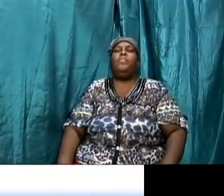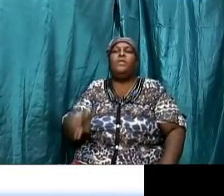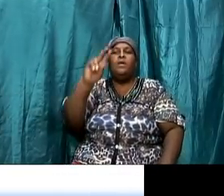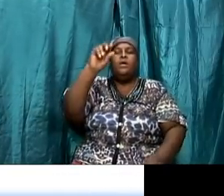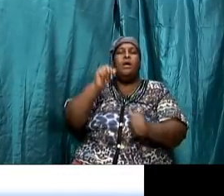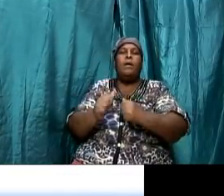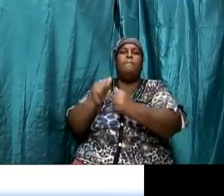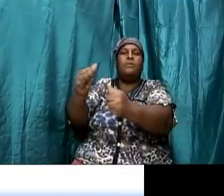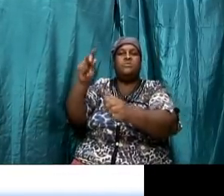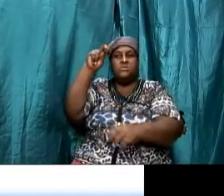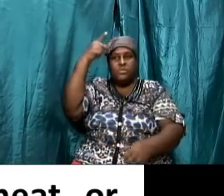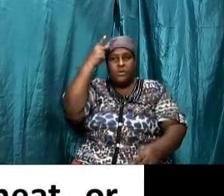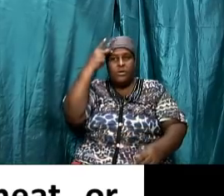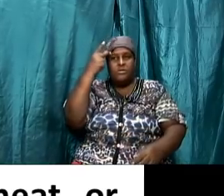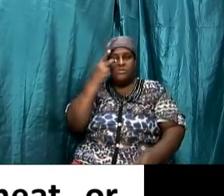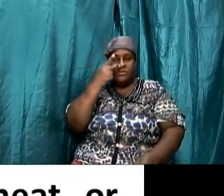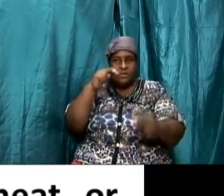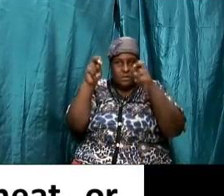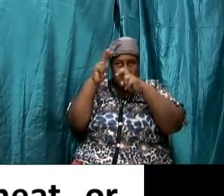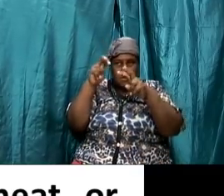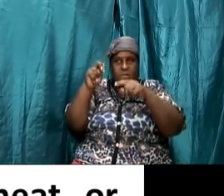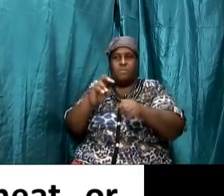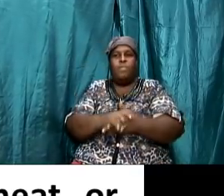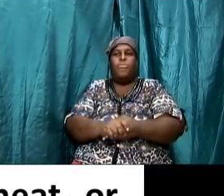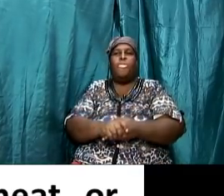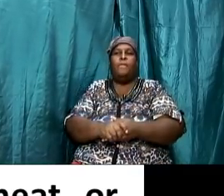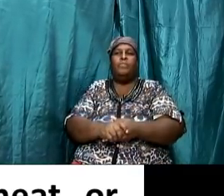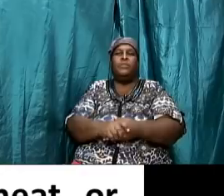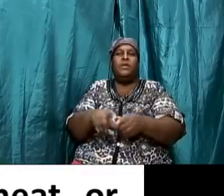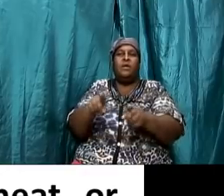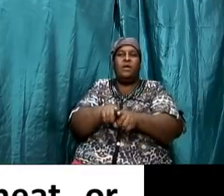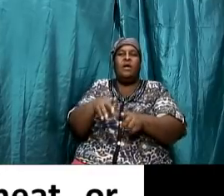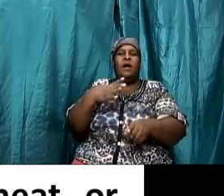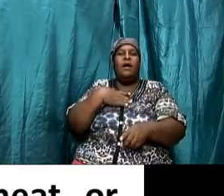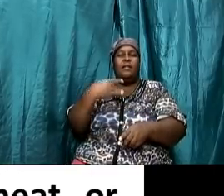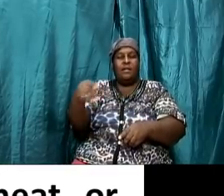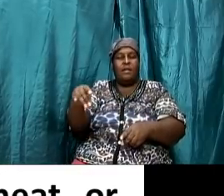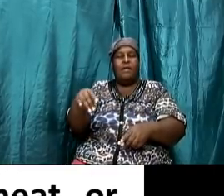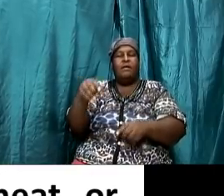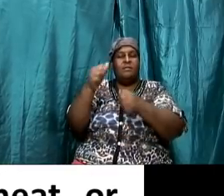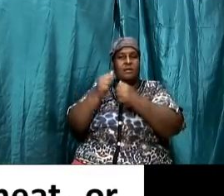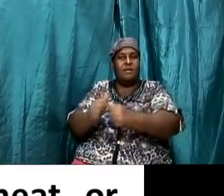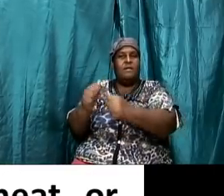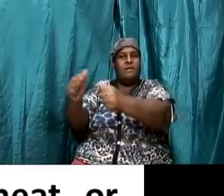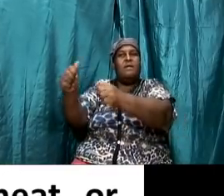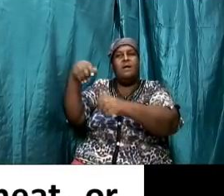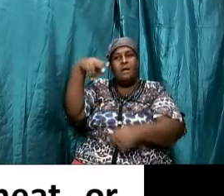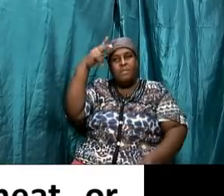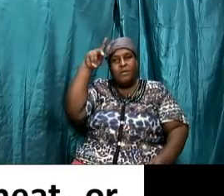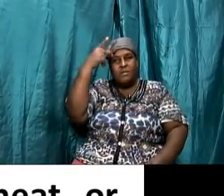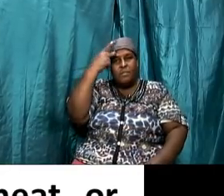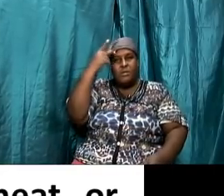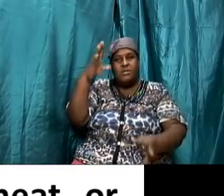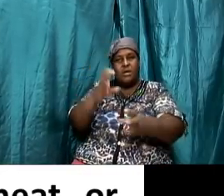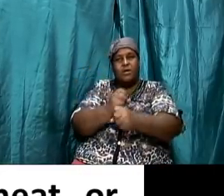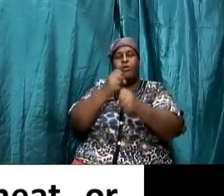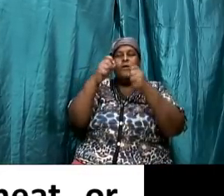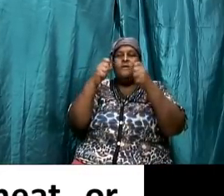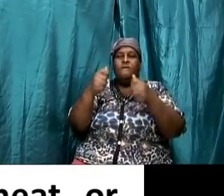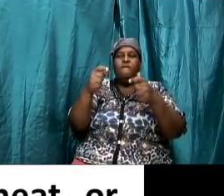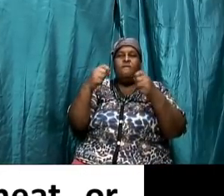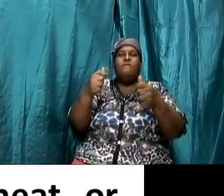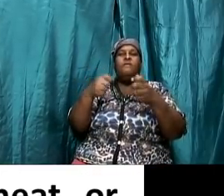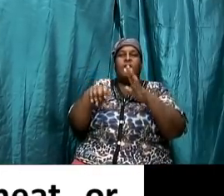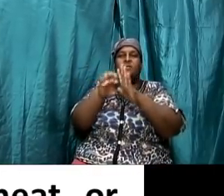now i like the apostle paul and we just going to take out a few examples of what he has to say